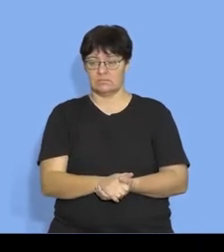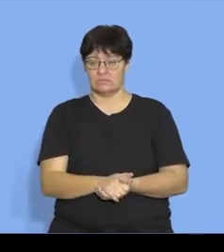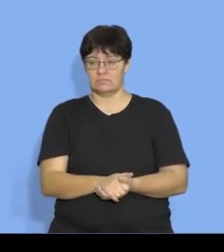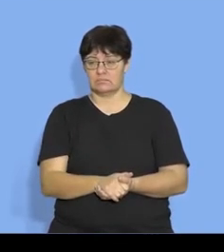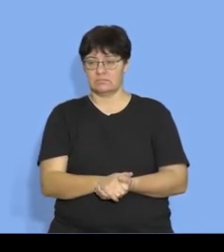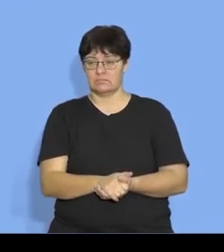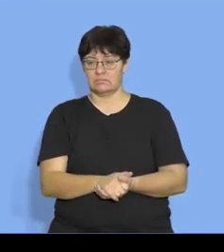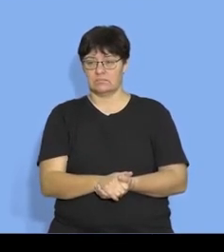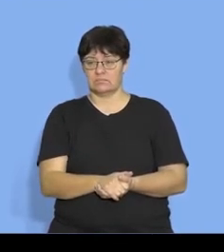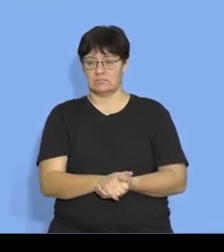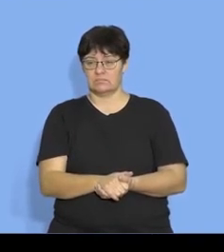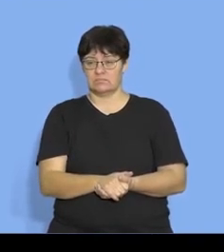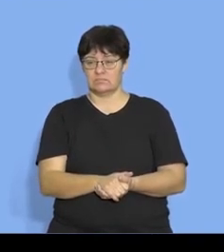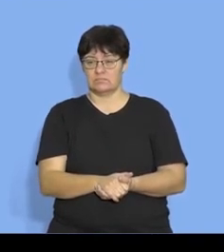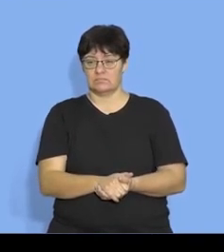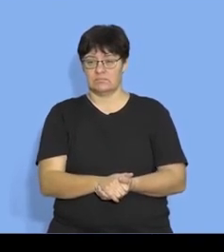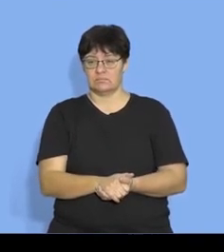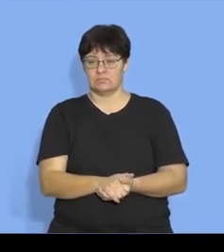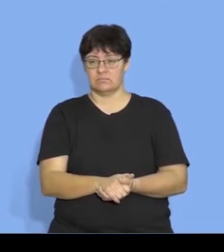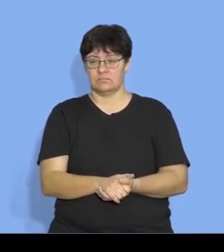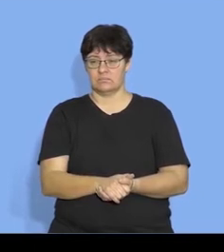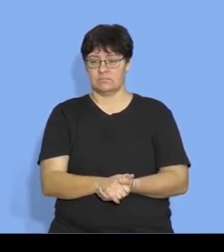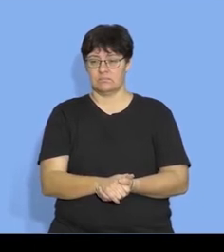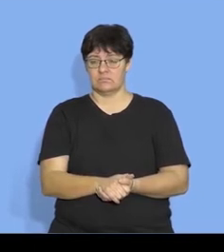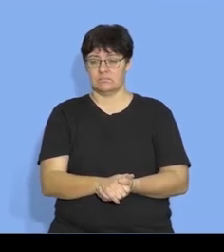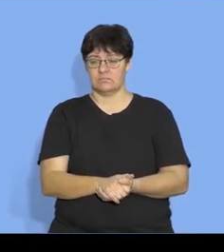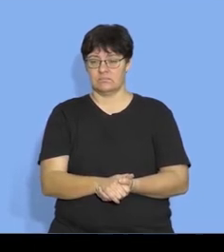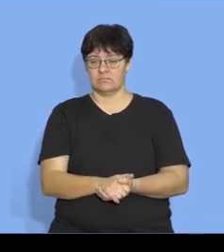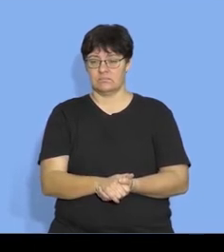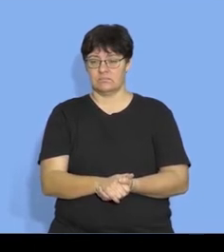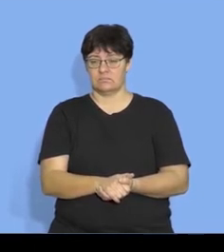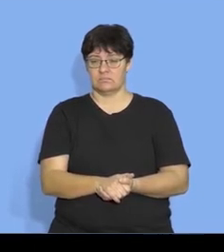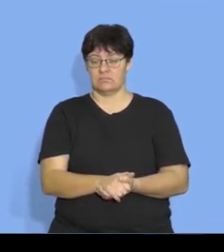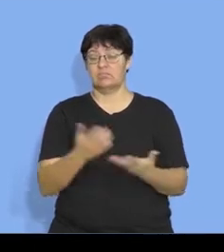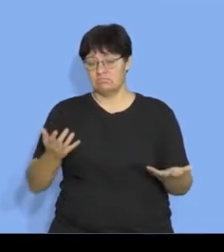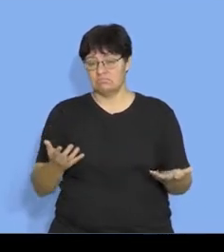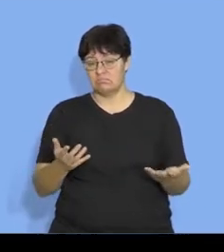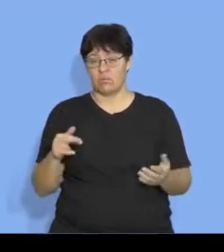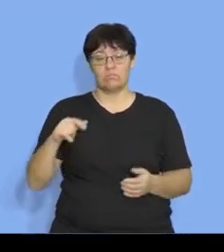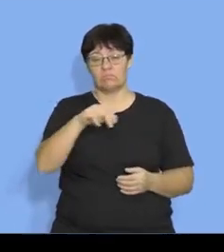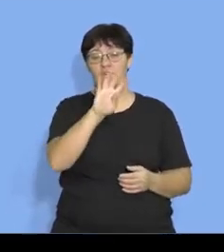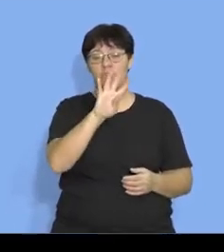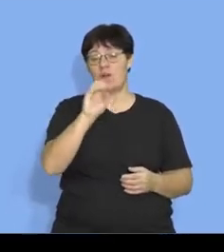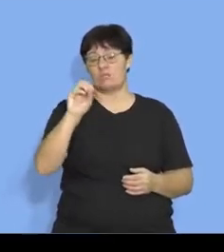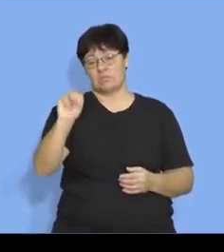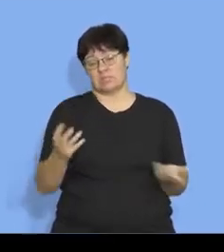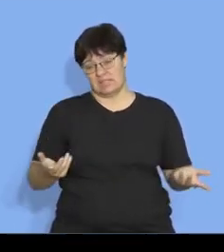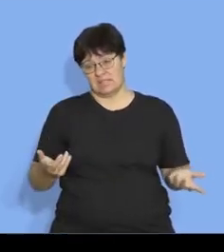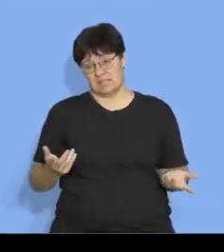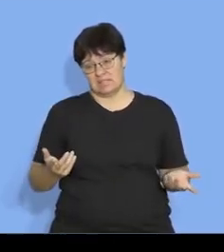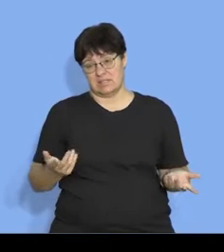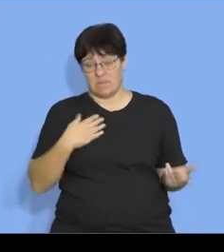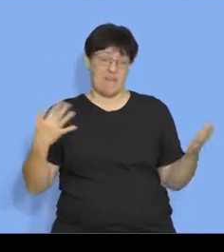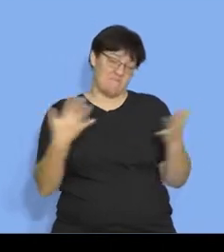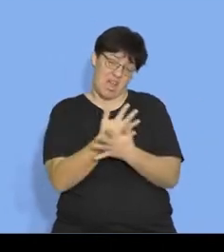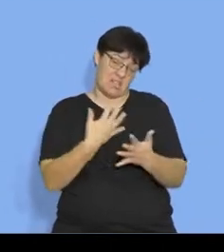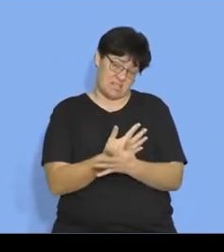see it doesn't like this from here to here okay she would only have to do 400 meters now we could have done